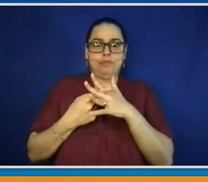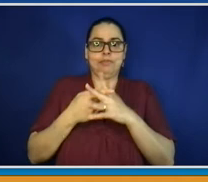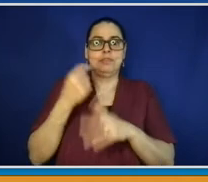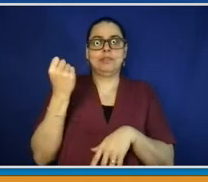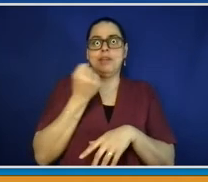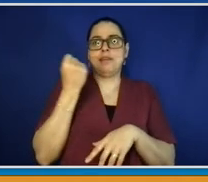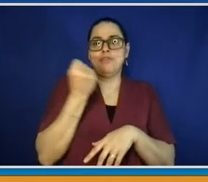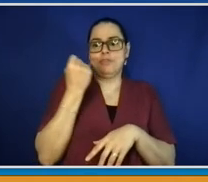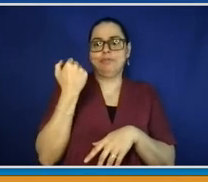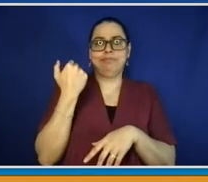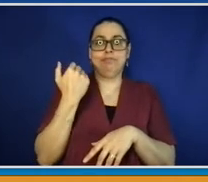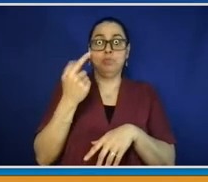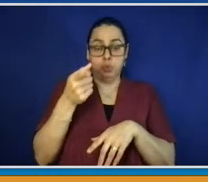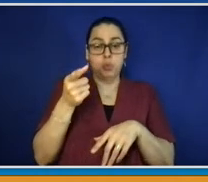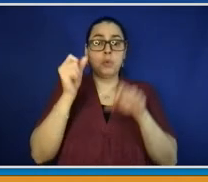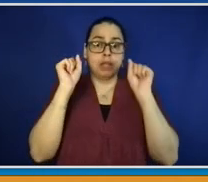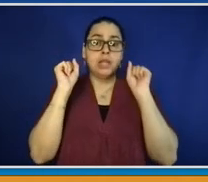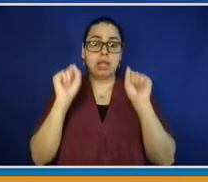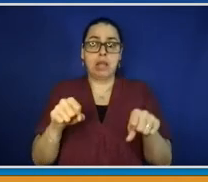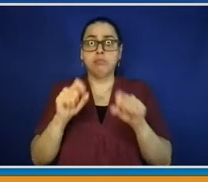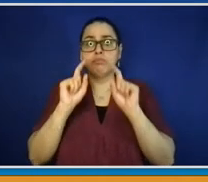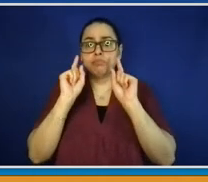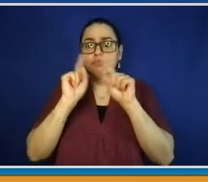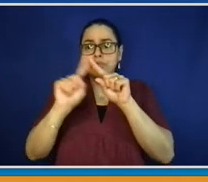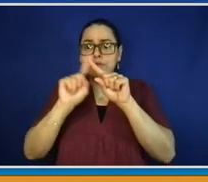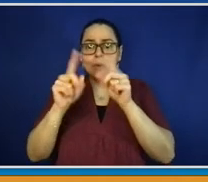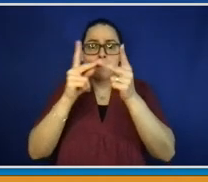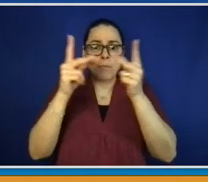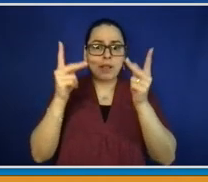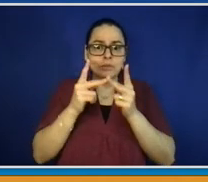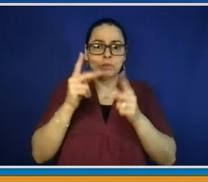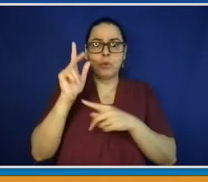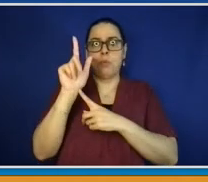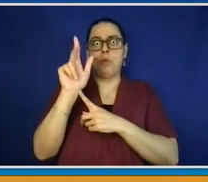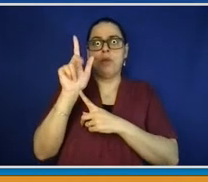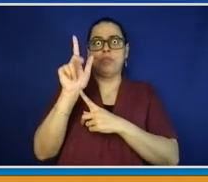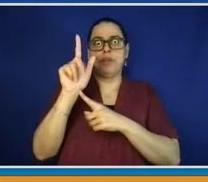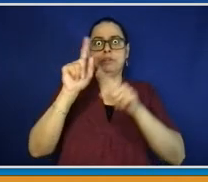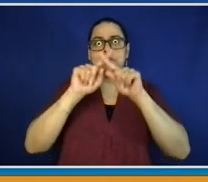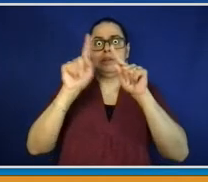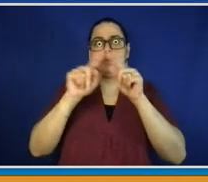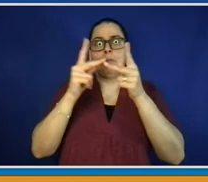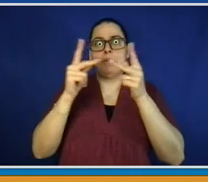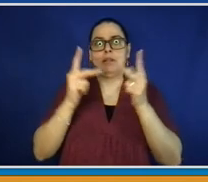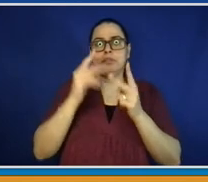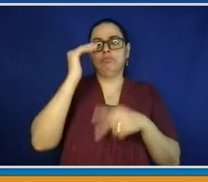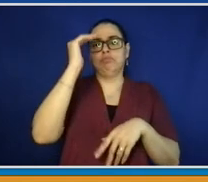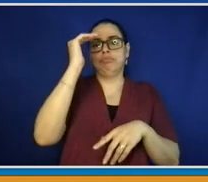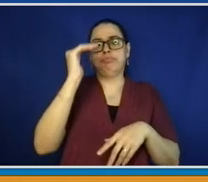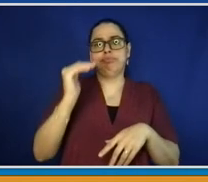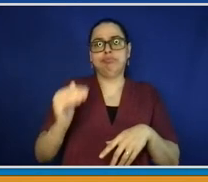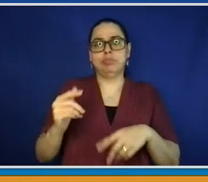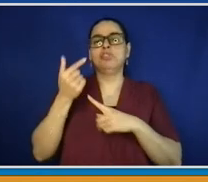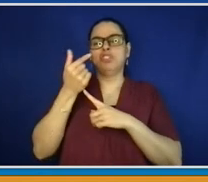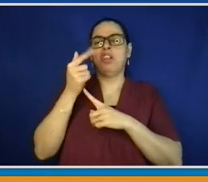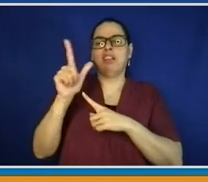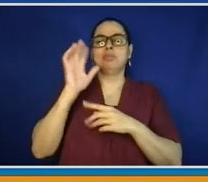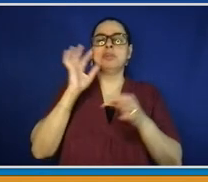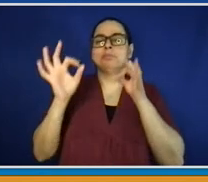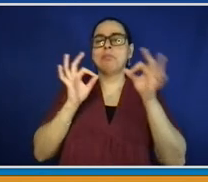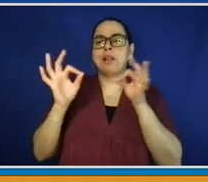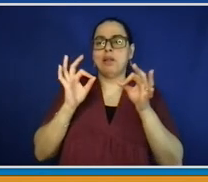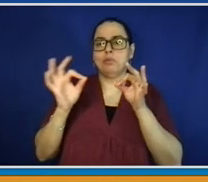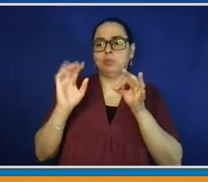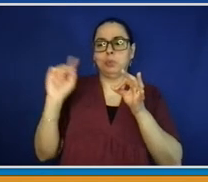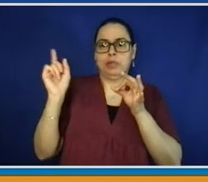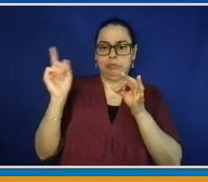locations that the county executive is going to mention in just a minute. The hours are different every day. So Monday today is